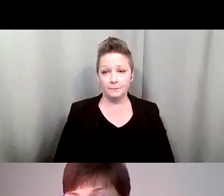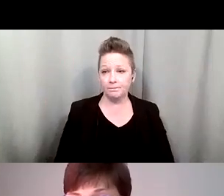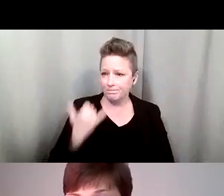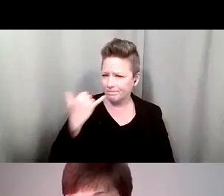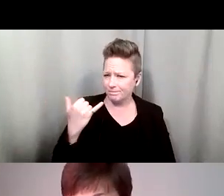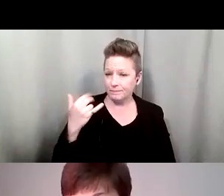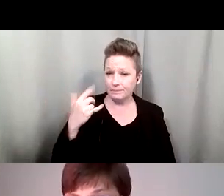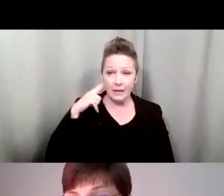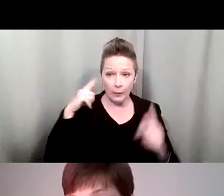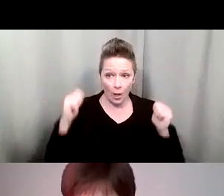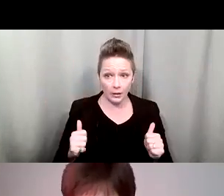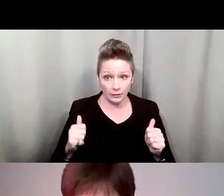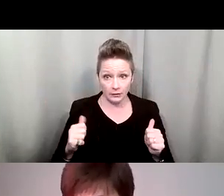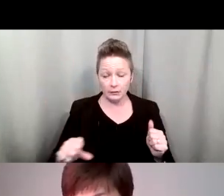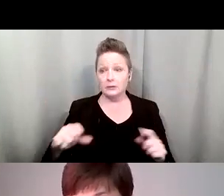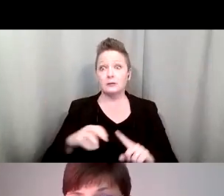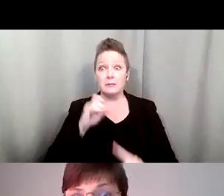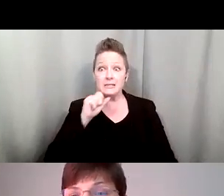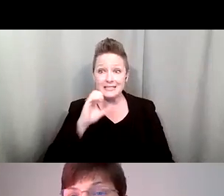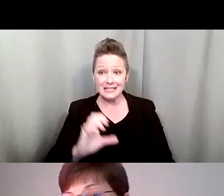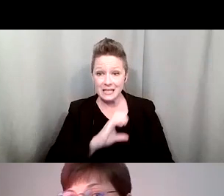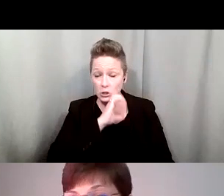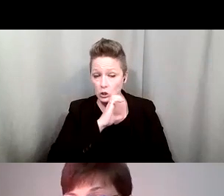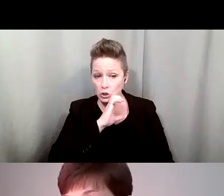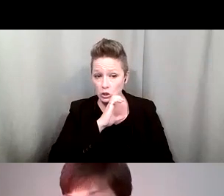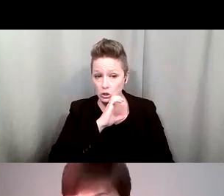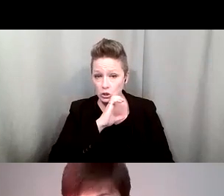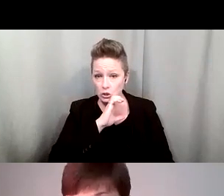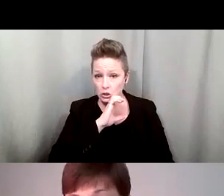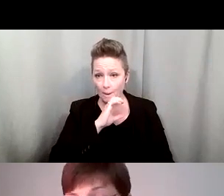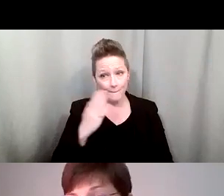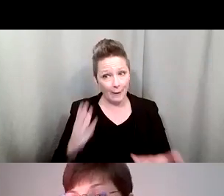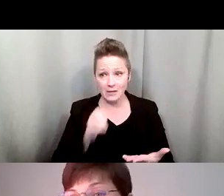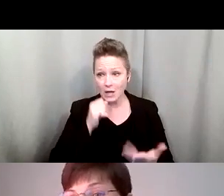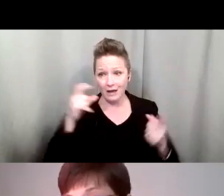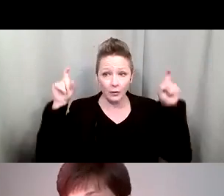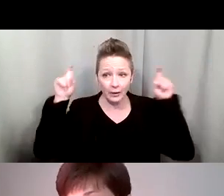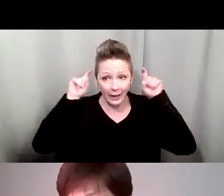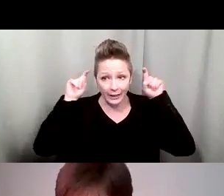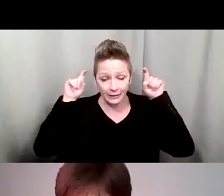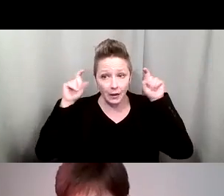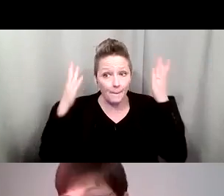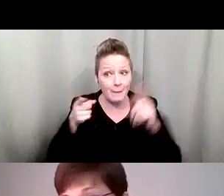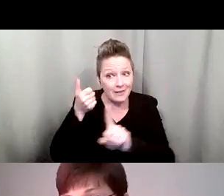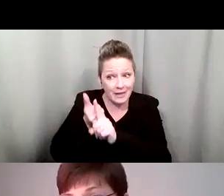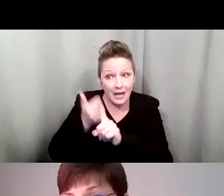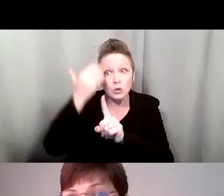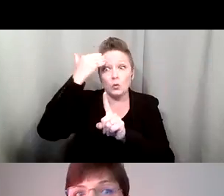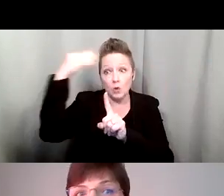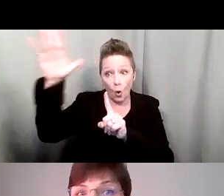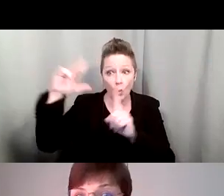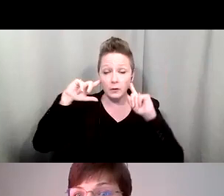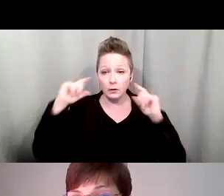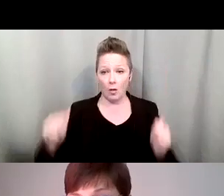especially the senior citizen, age related hearing loss, most of them may not have hearing aids or they may not be aware that they do have a hearing loss.